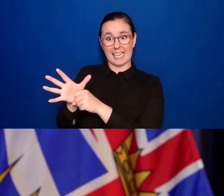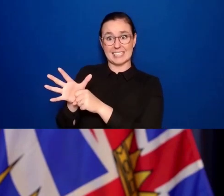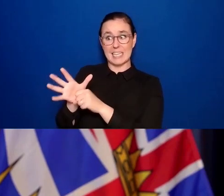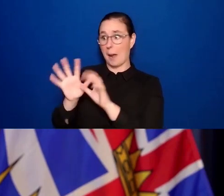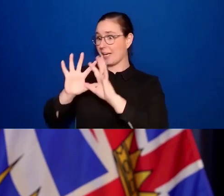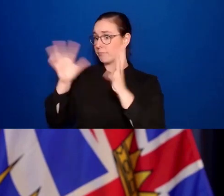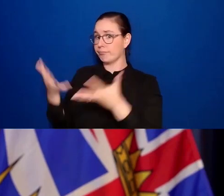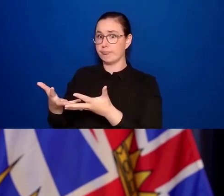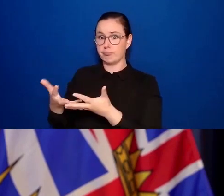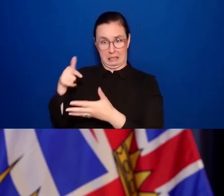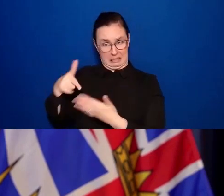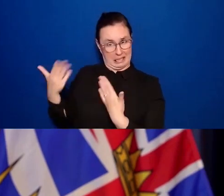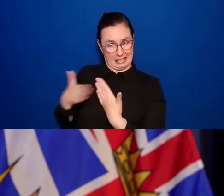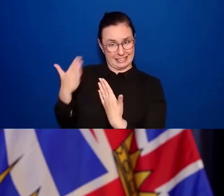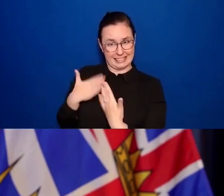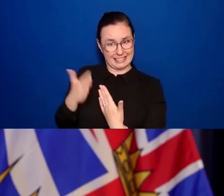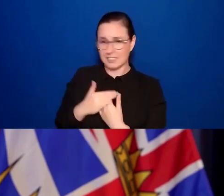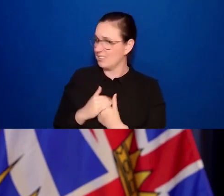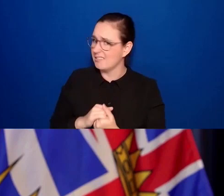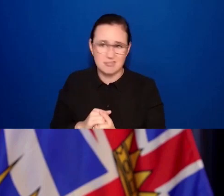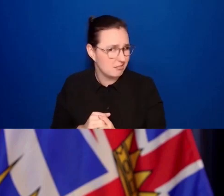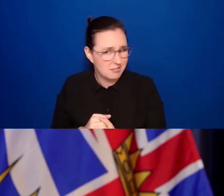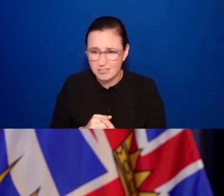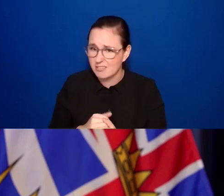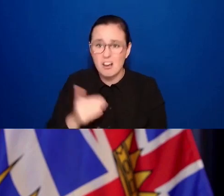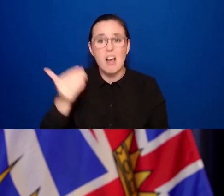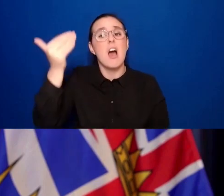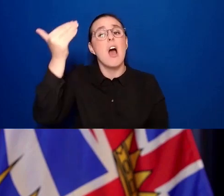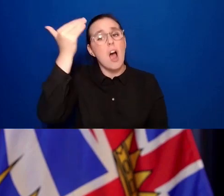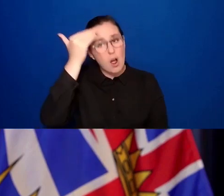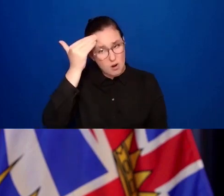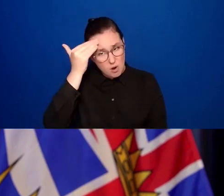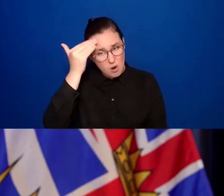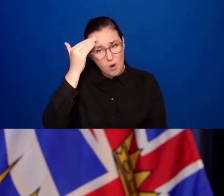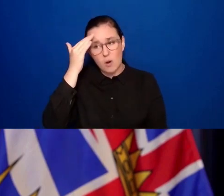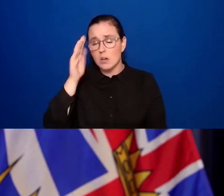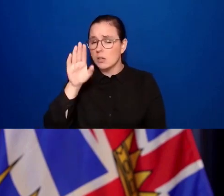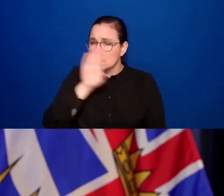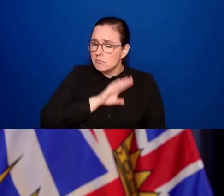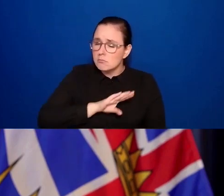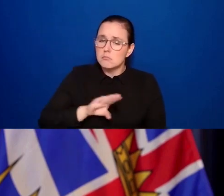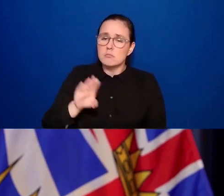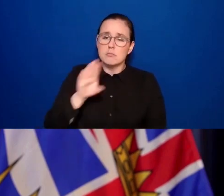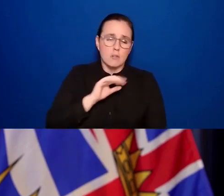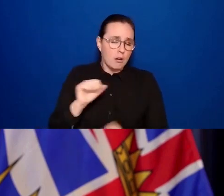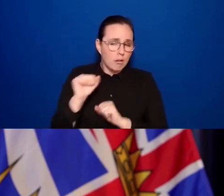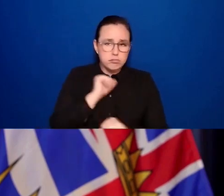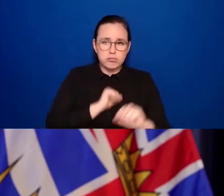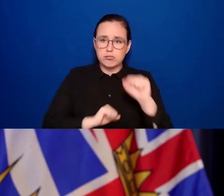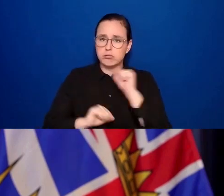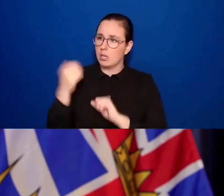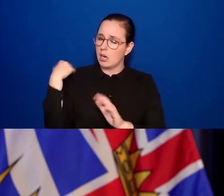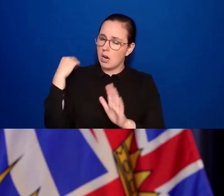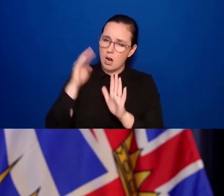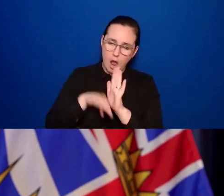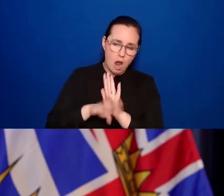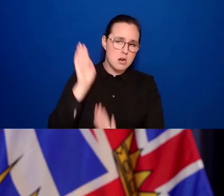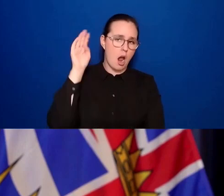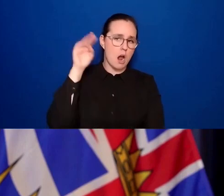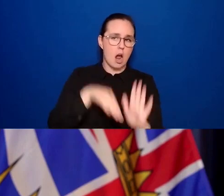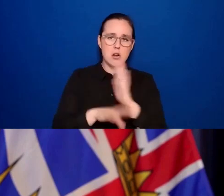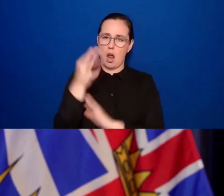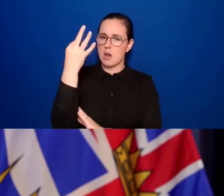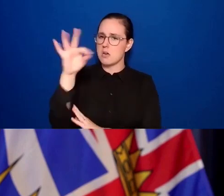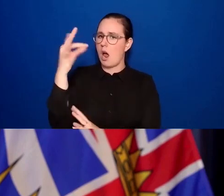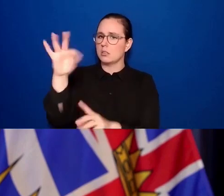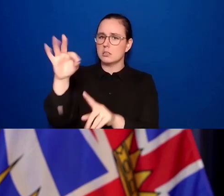continues to be long and challenging. The BC vaccine card is a welcome milestone on the way showing how far